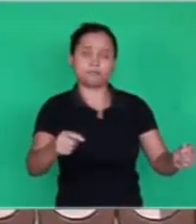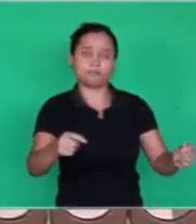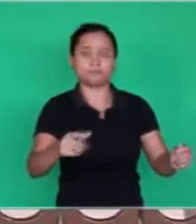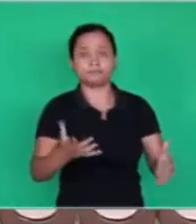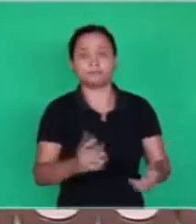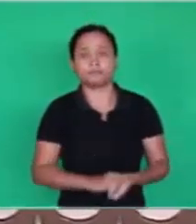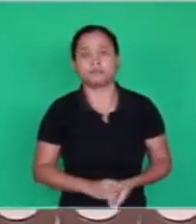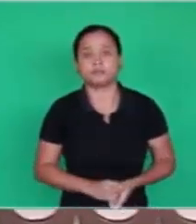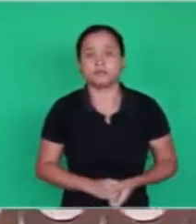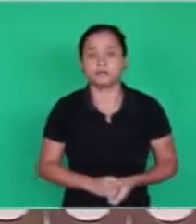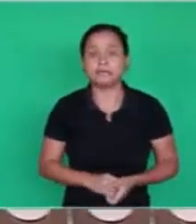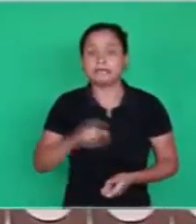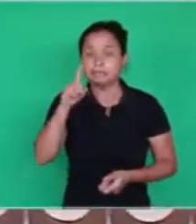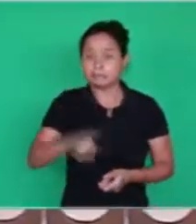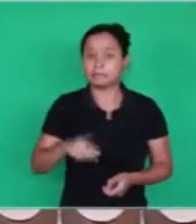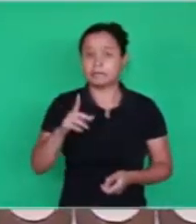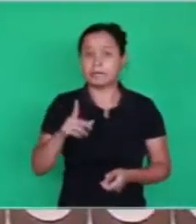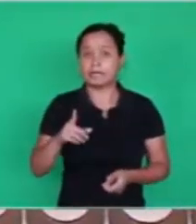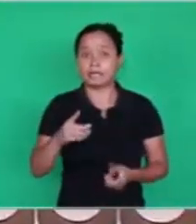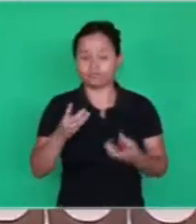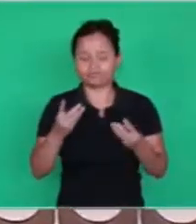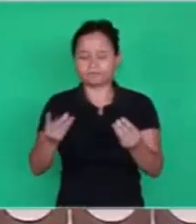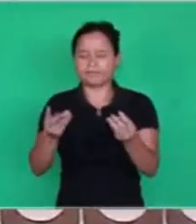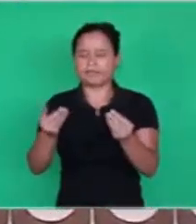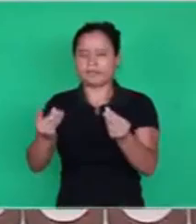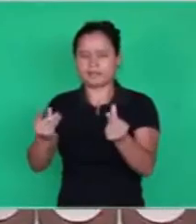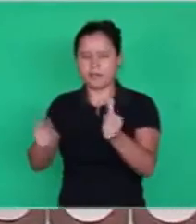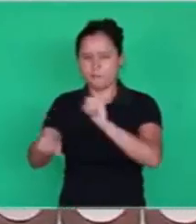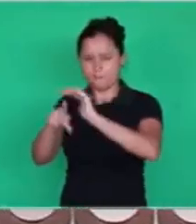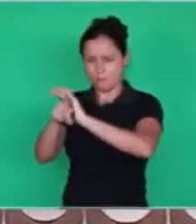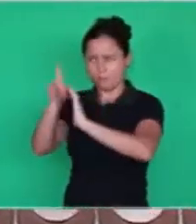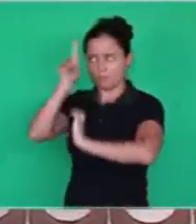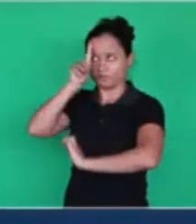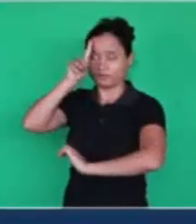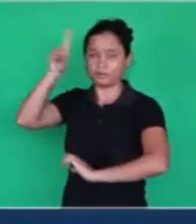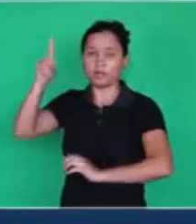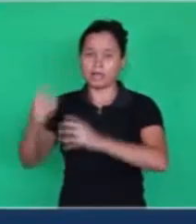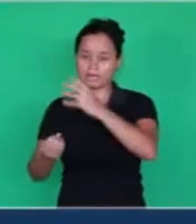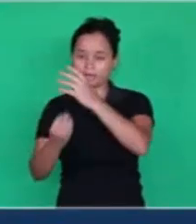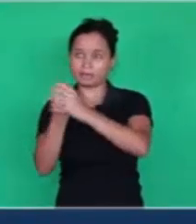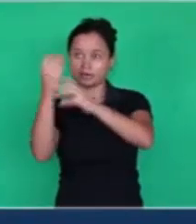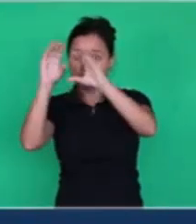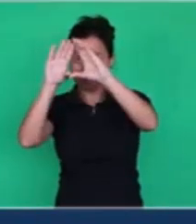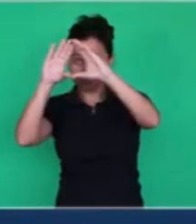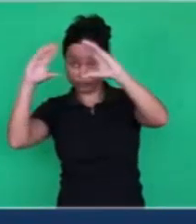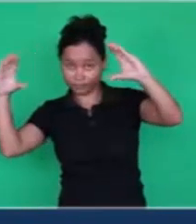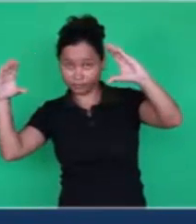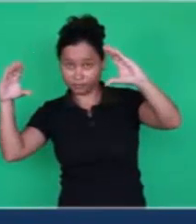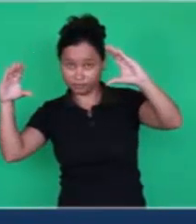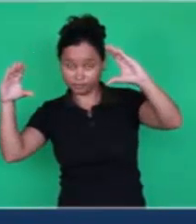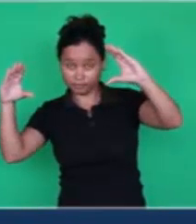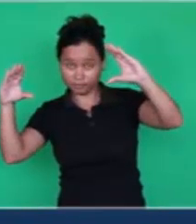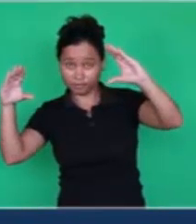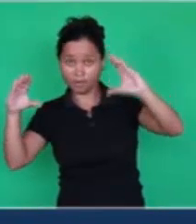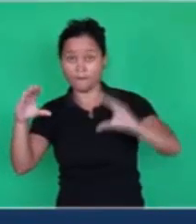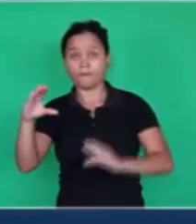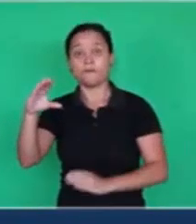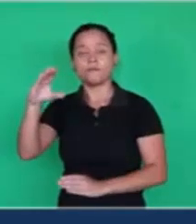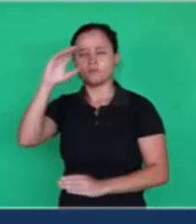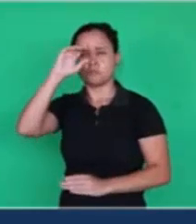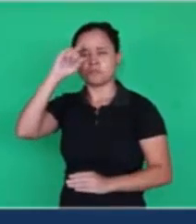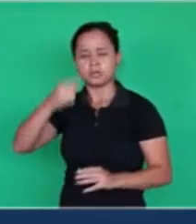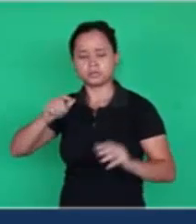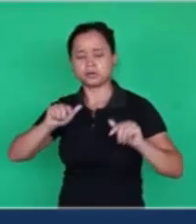It's something scientific. The essential way of God is He created the heavens by His word, and by faith we